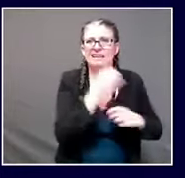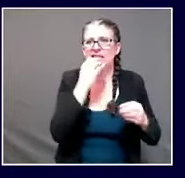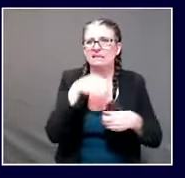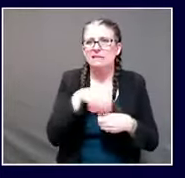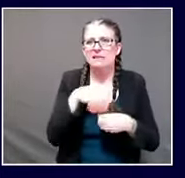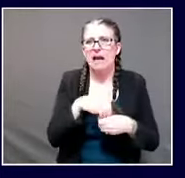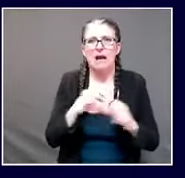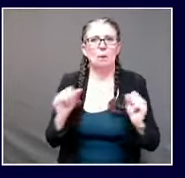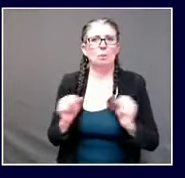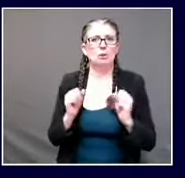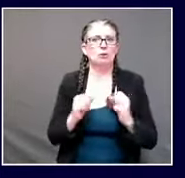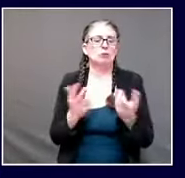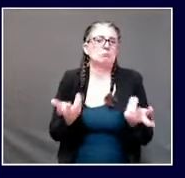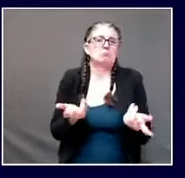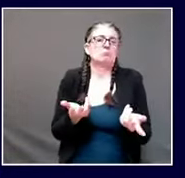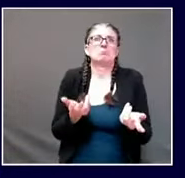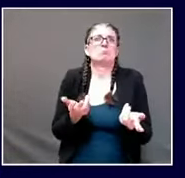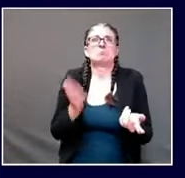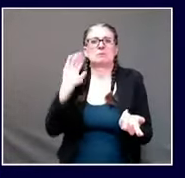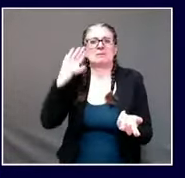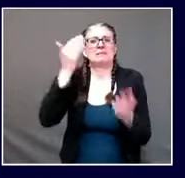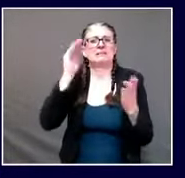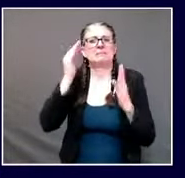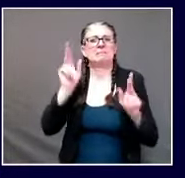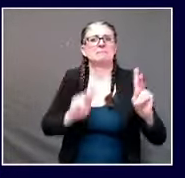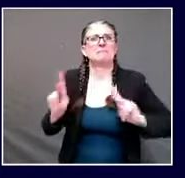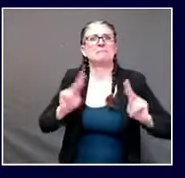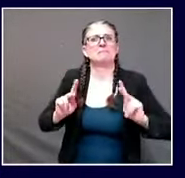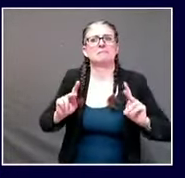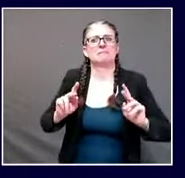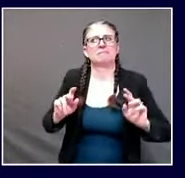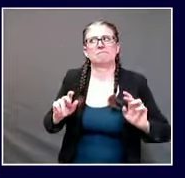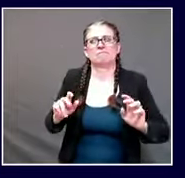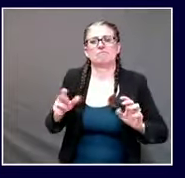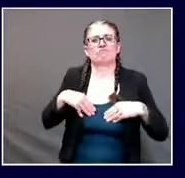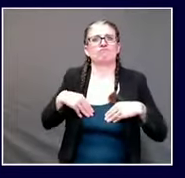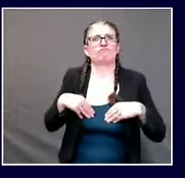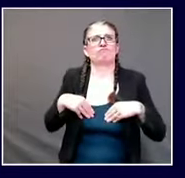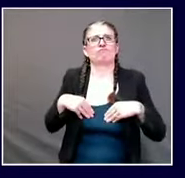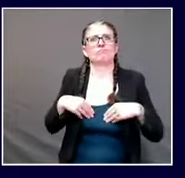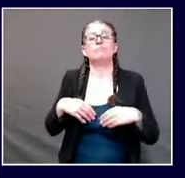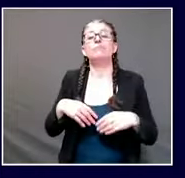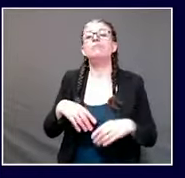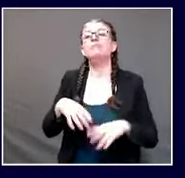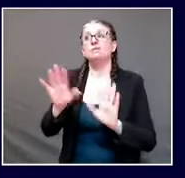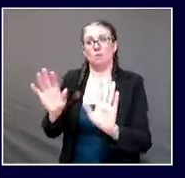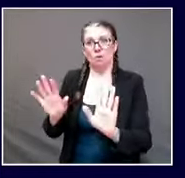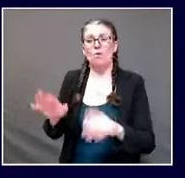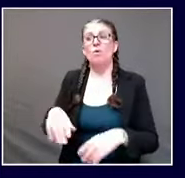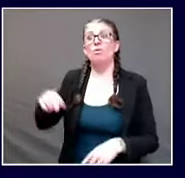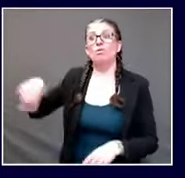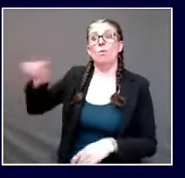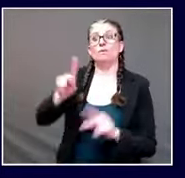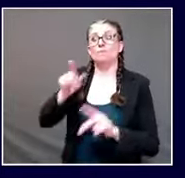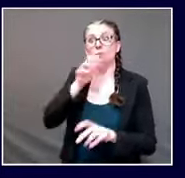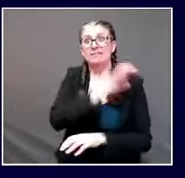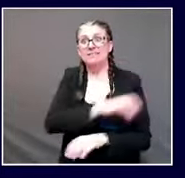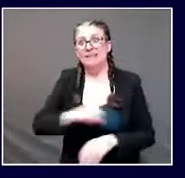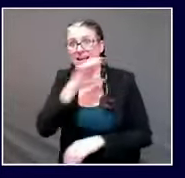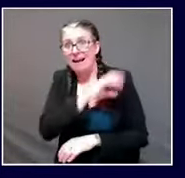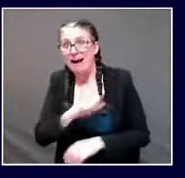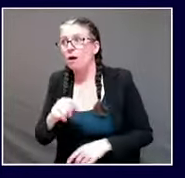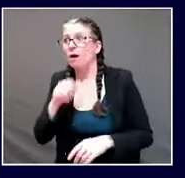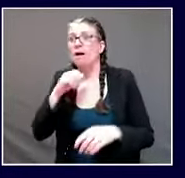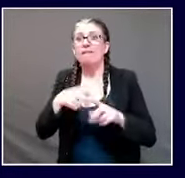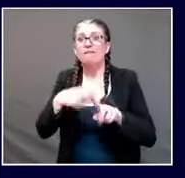gatherings as opposed to the locale that we're looking at whether it's private or public and i think that we had long discussions about this